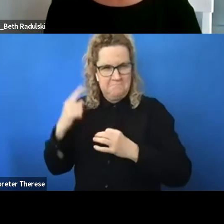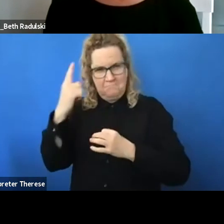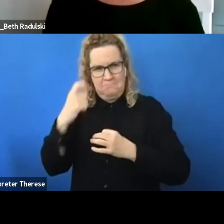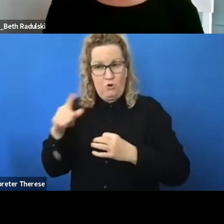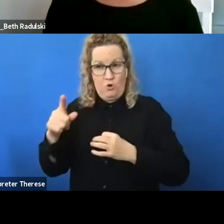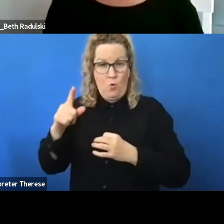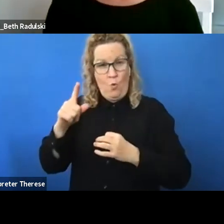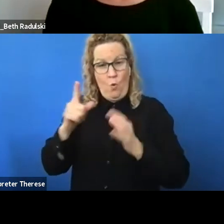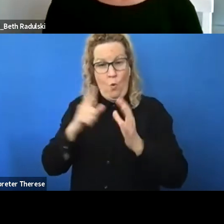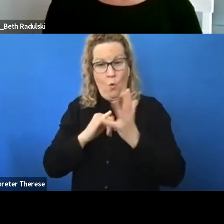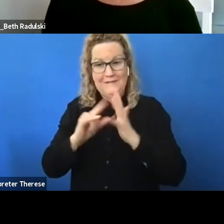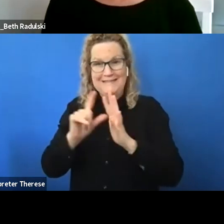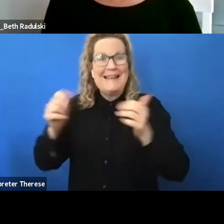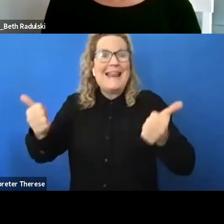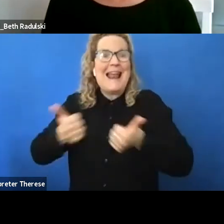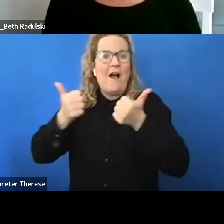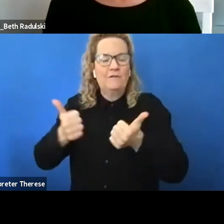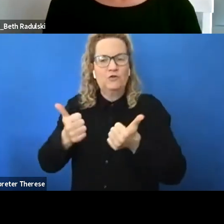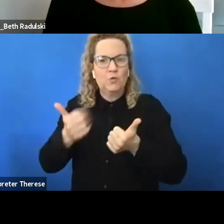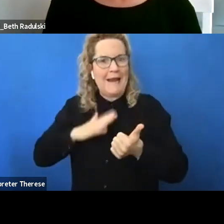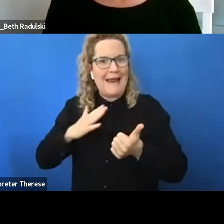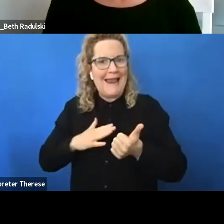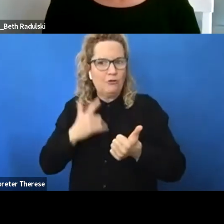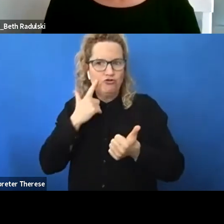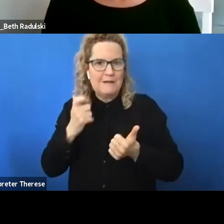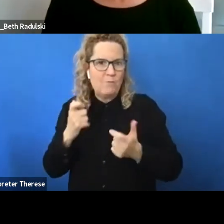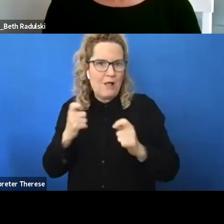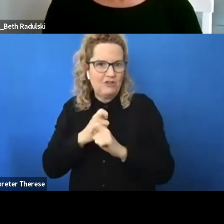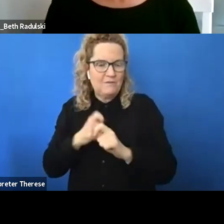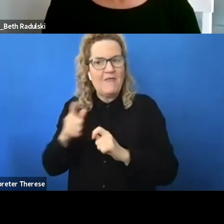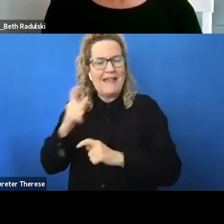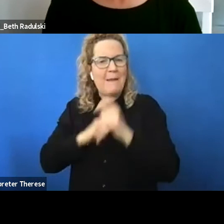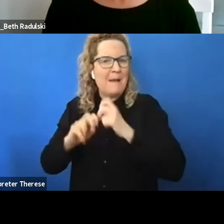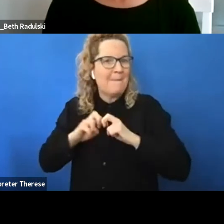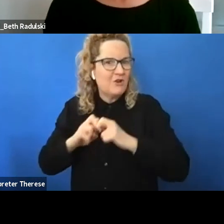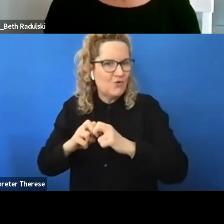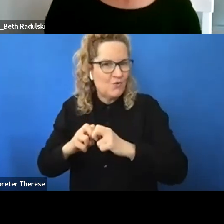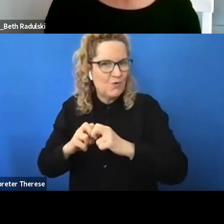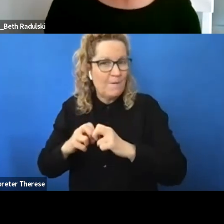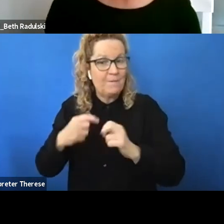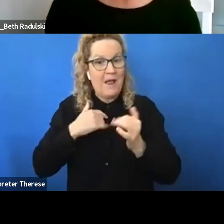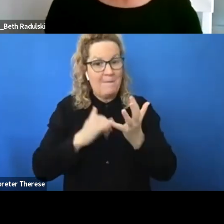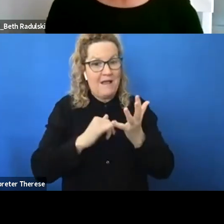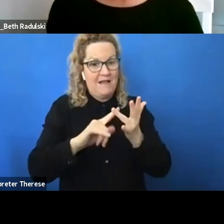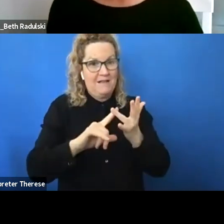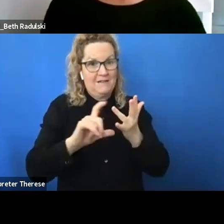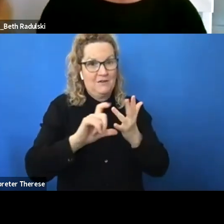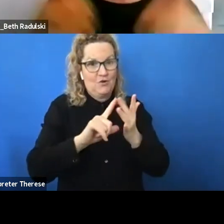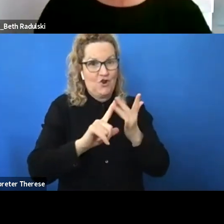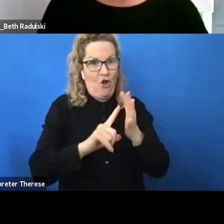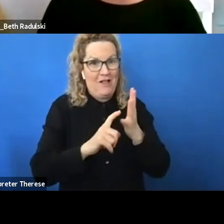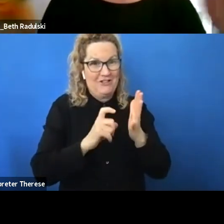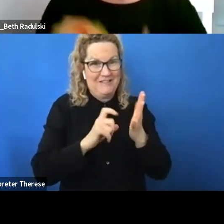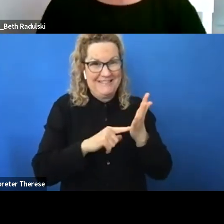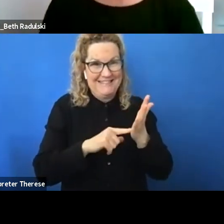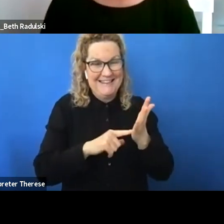um so that can be an issue but i think yeah as a sociologist i'm so sorry but i'm going to just shamelessly give